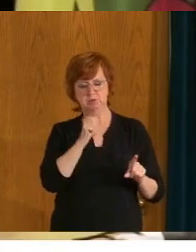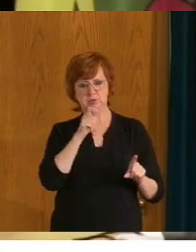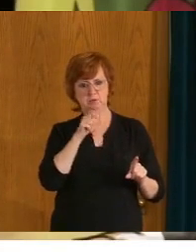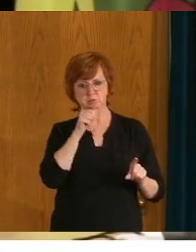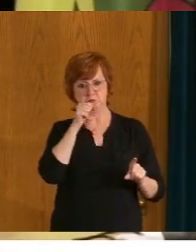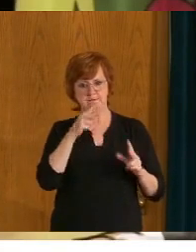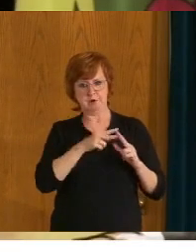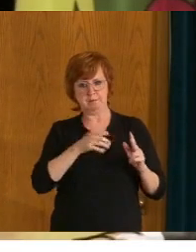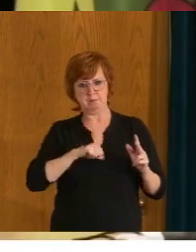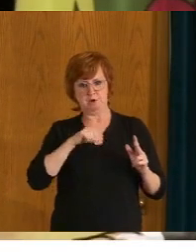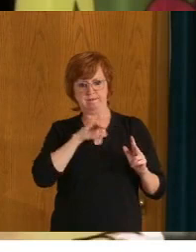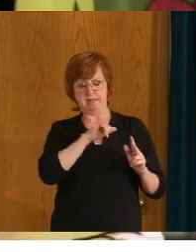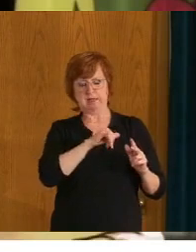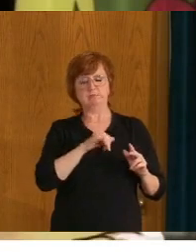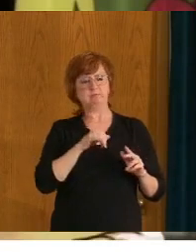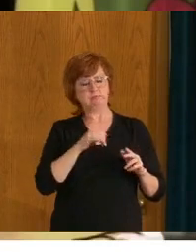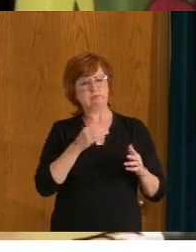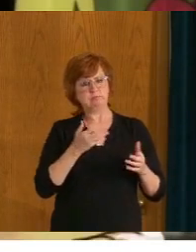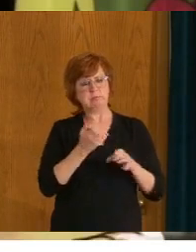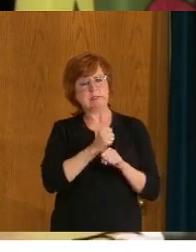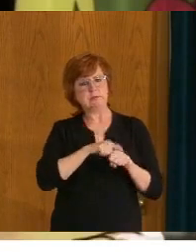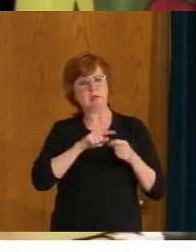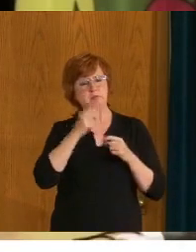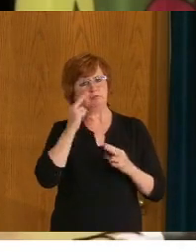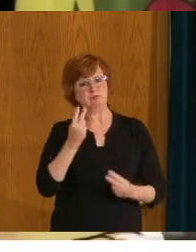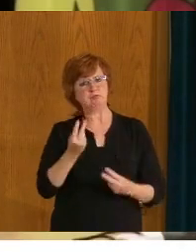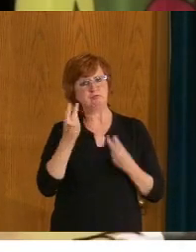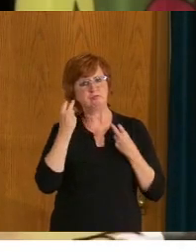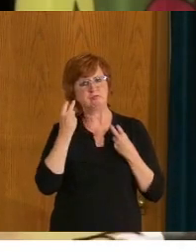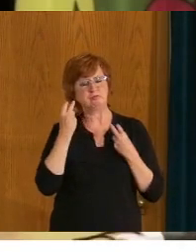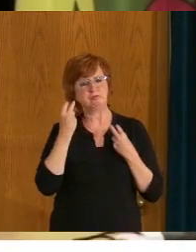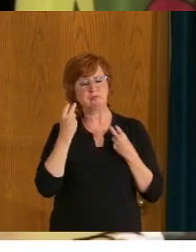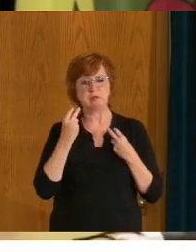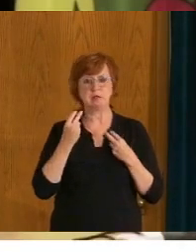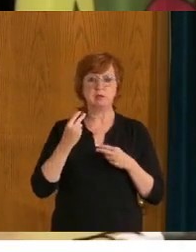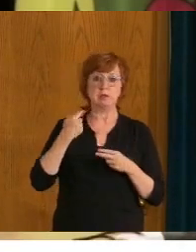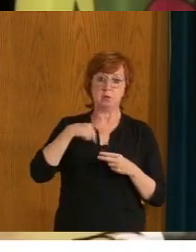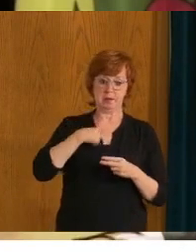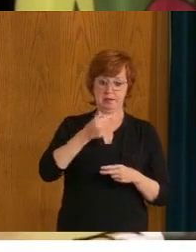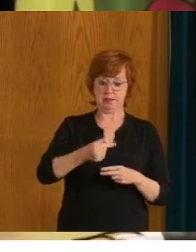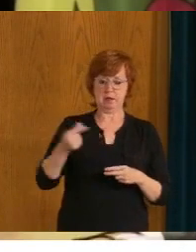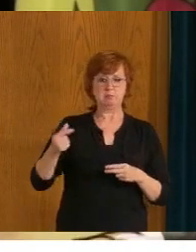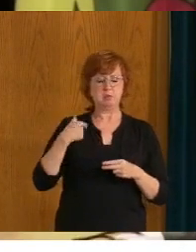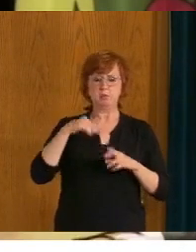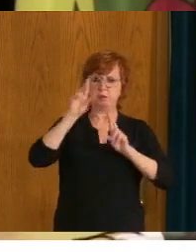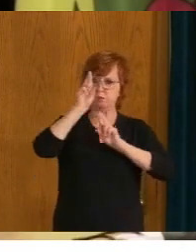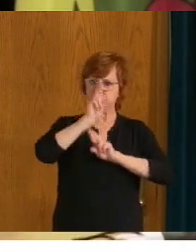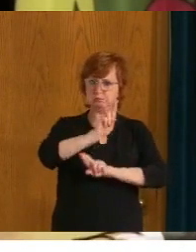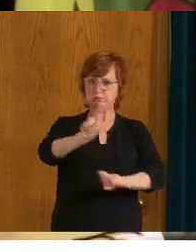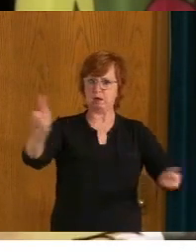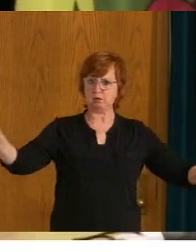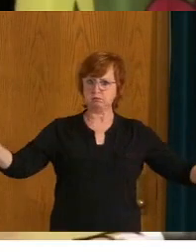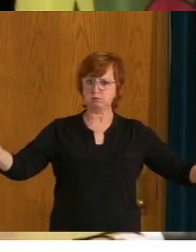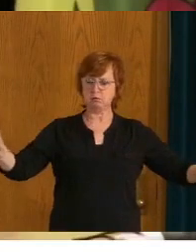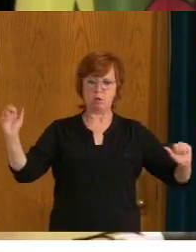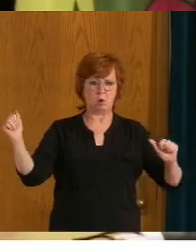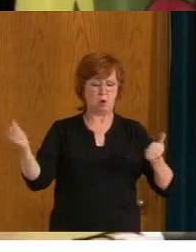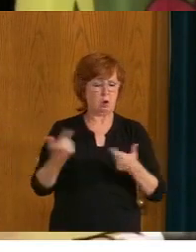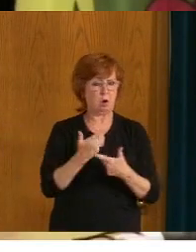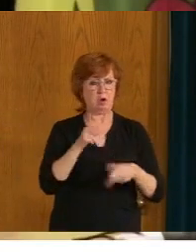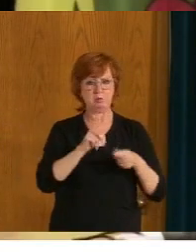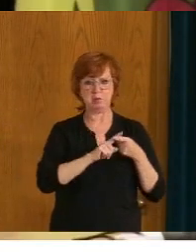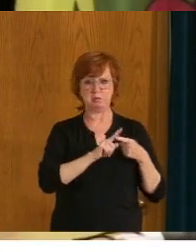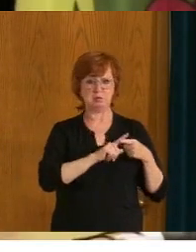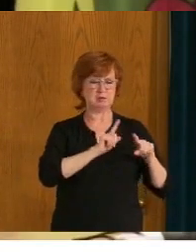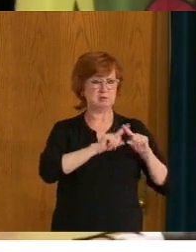as organizations, as governments, we do respect and value all people, regardless of their race, religion, their gender,